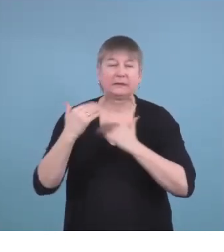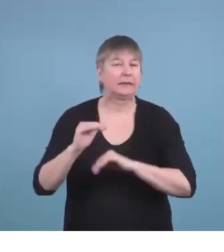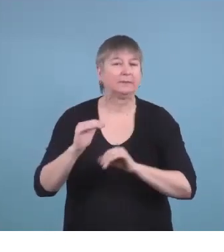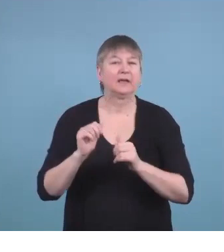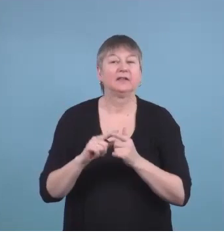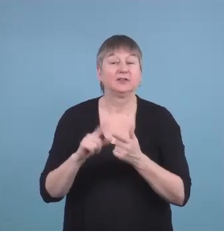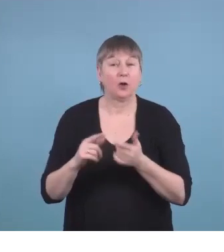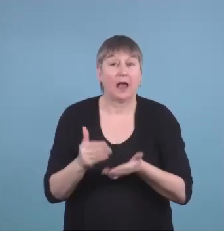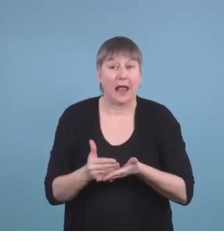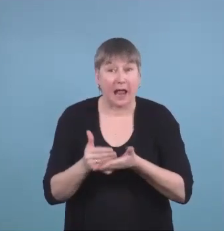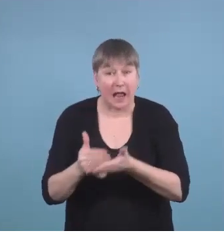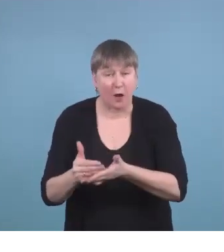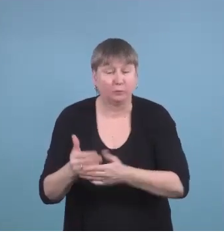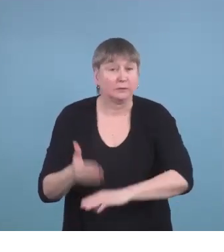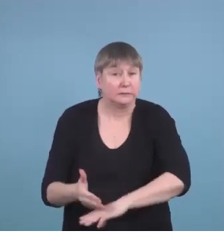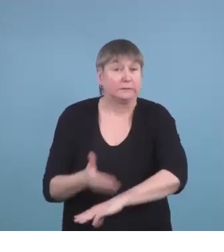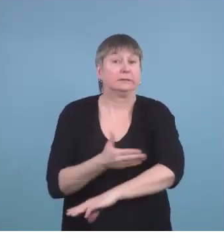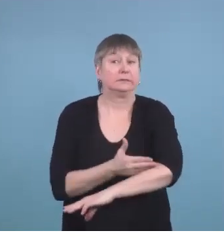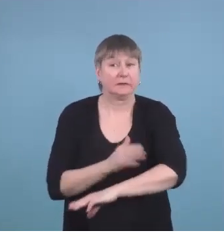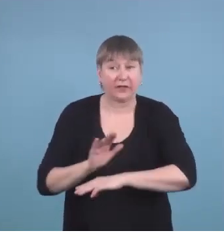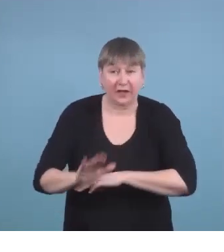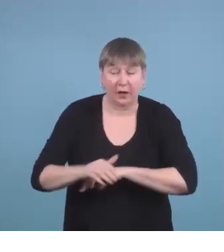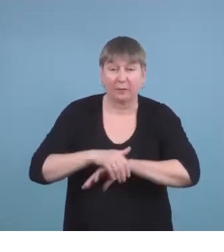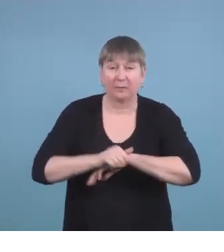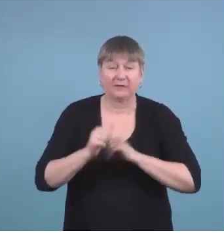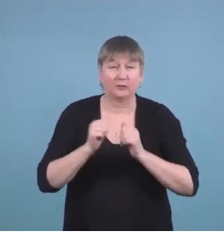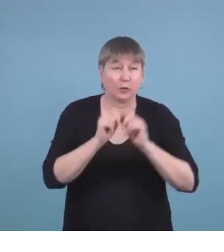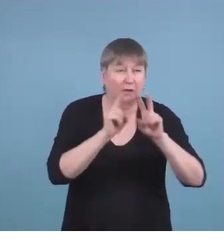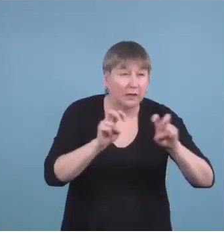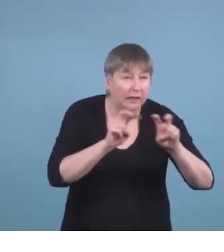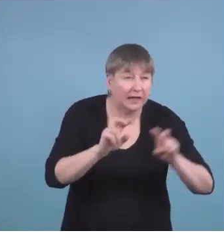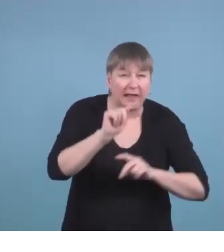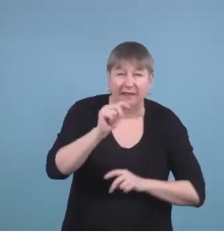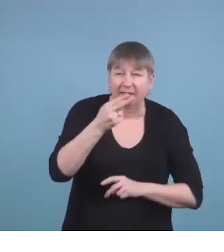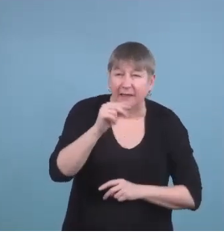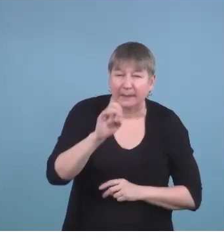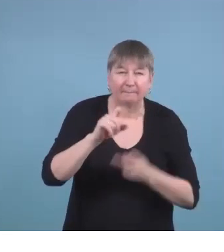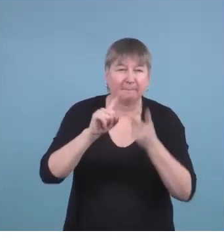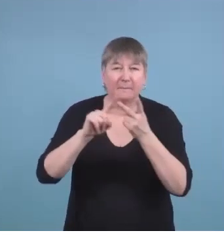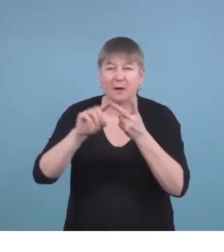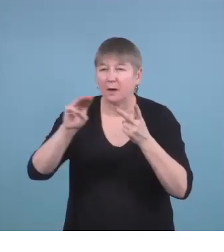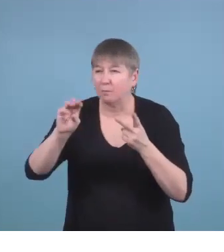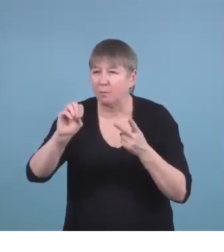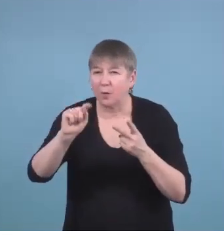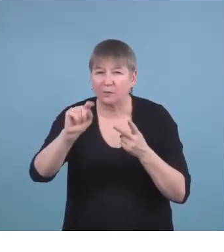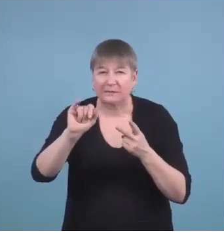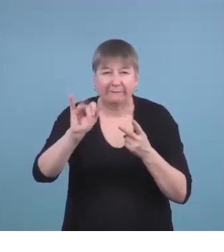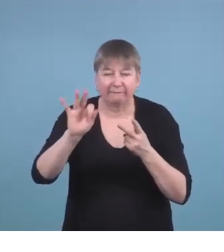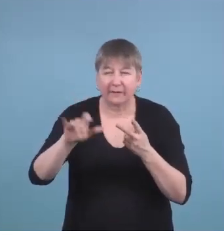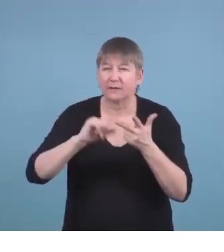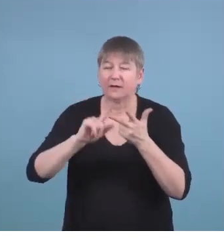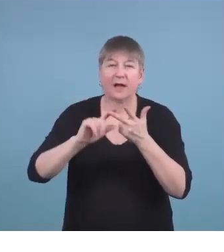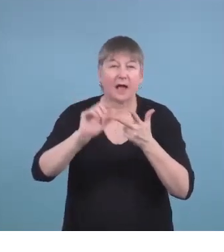ability to decode themes and motifs and illusion and get more examples